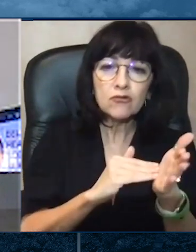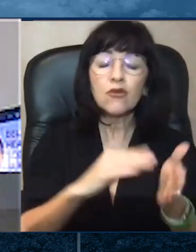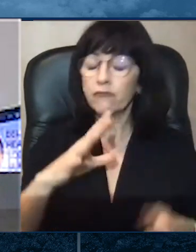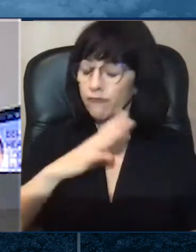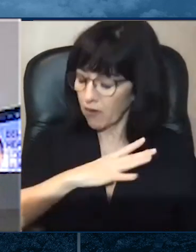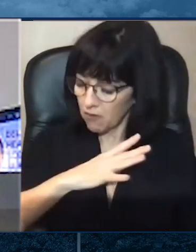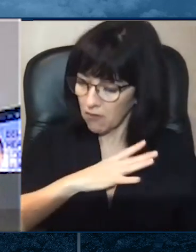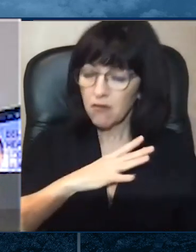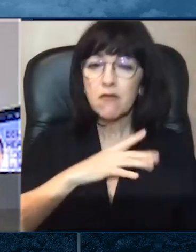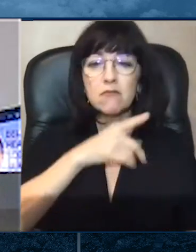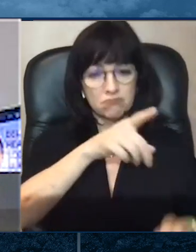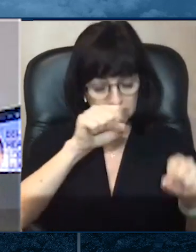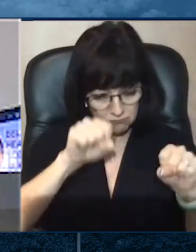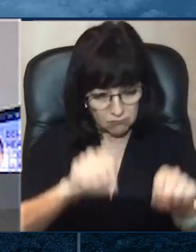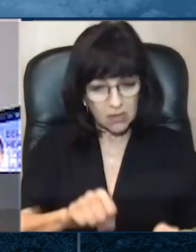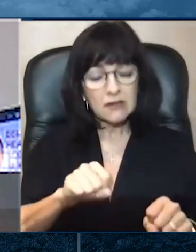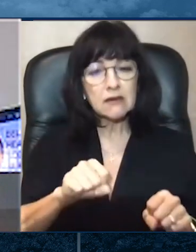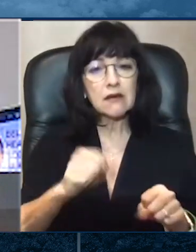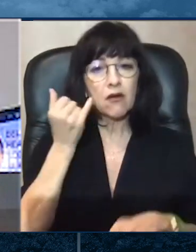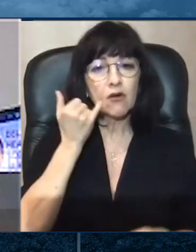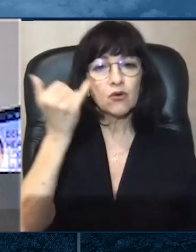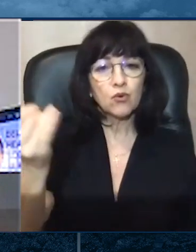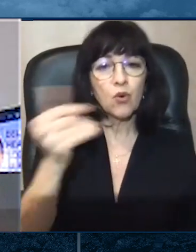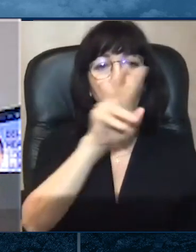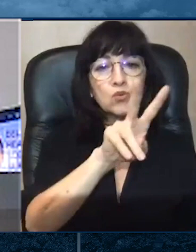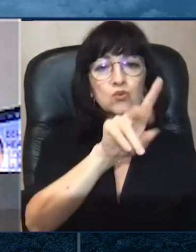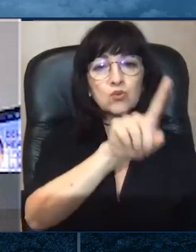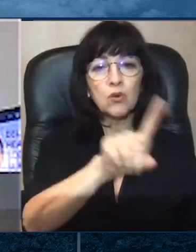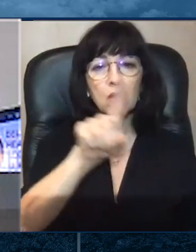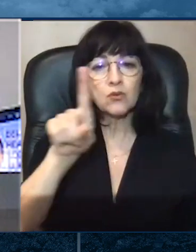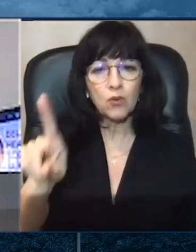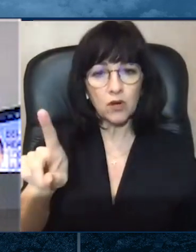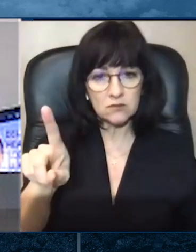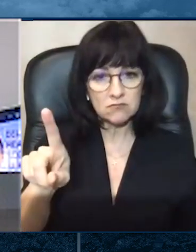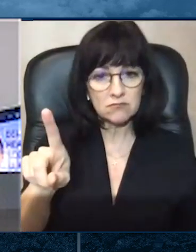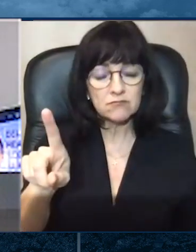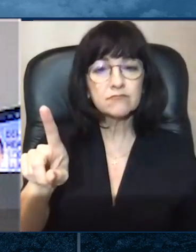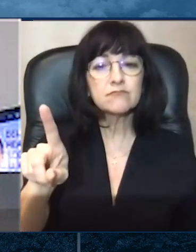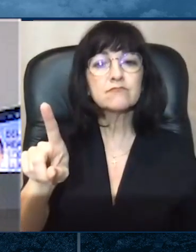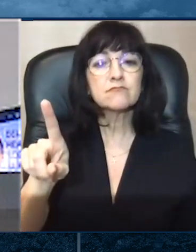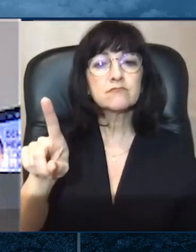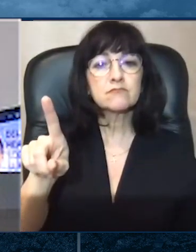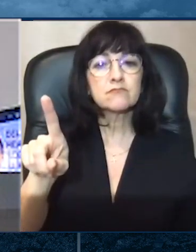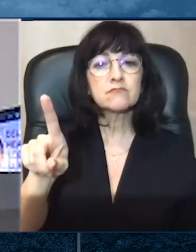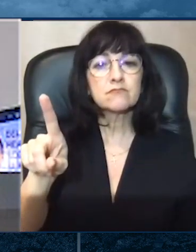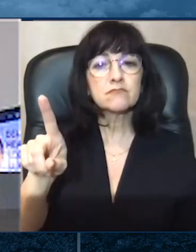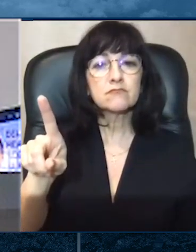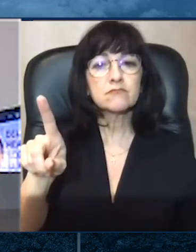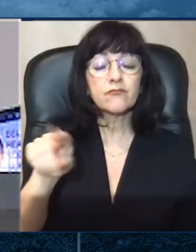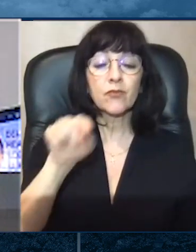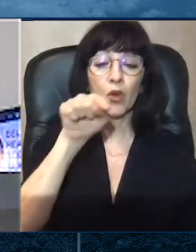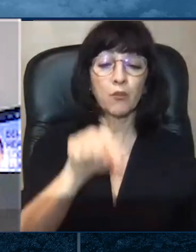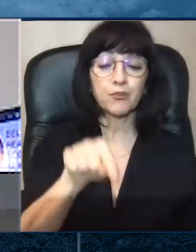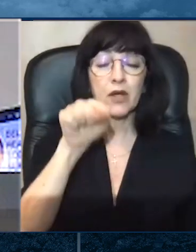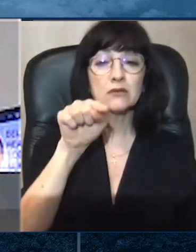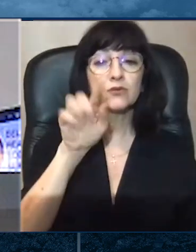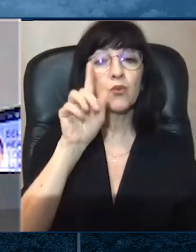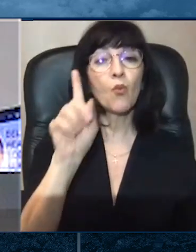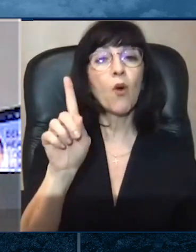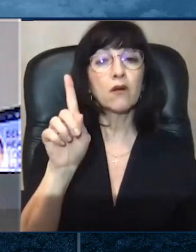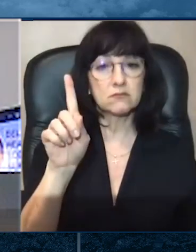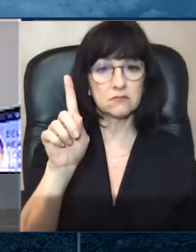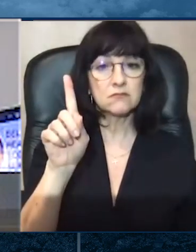-1-1 y al 7-1-1 para personas con discapacidad